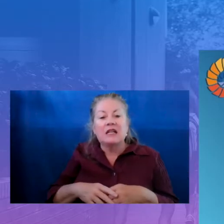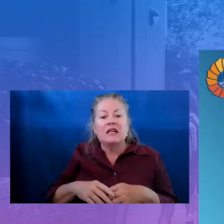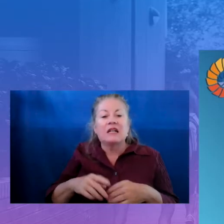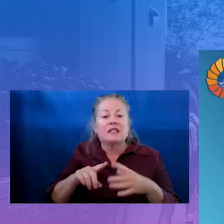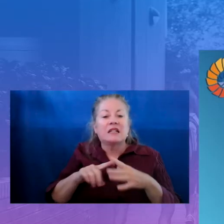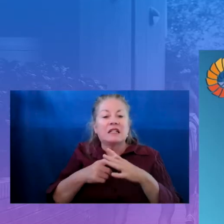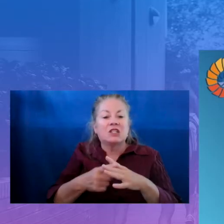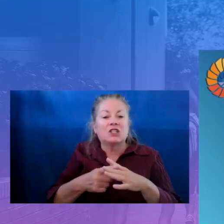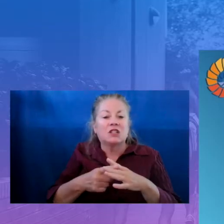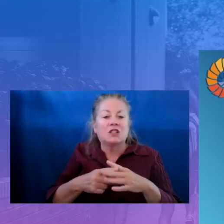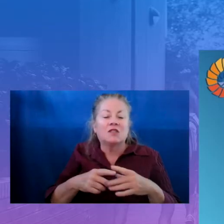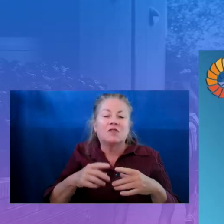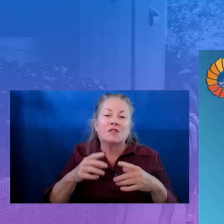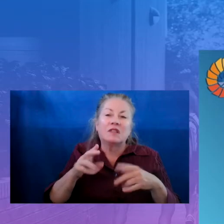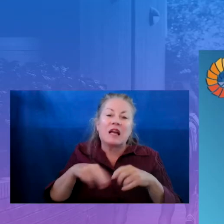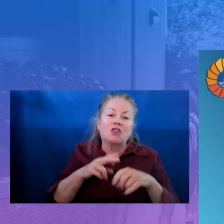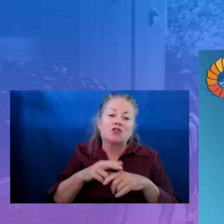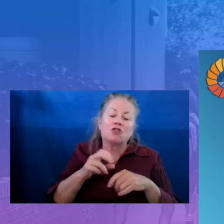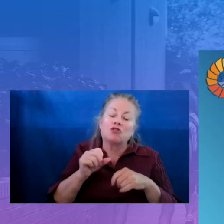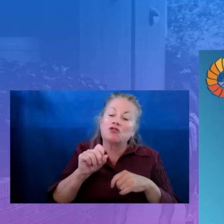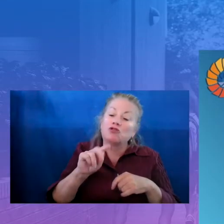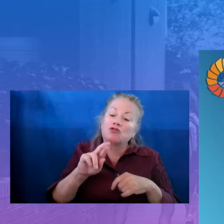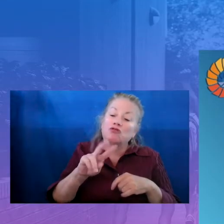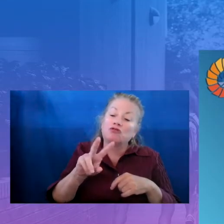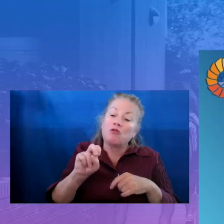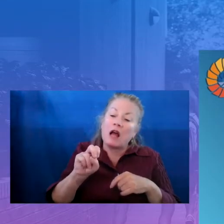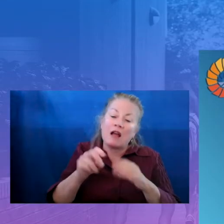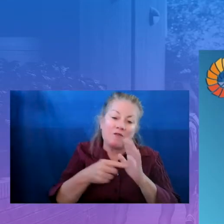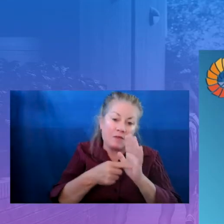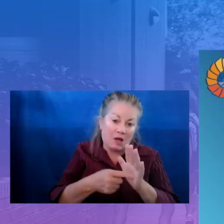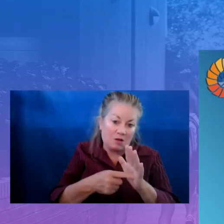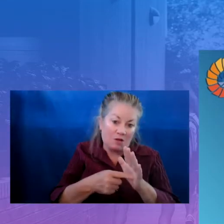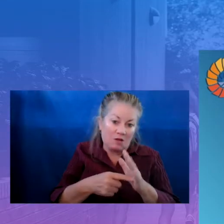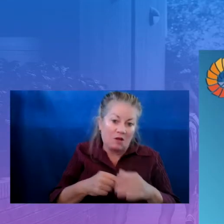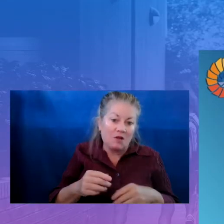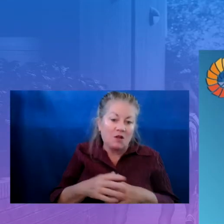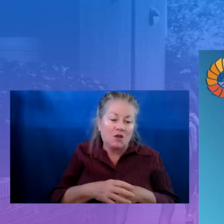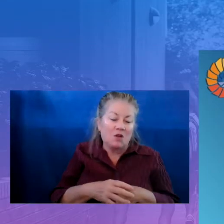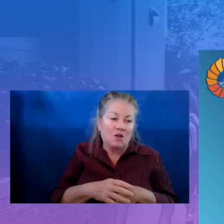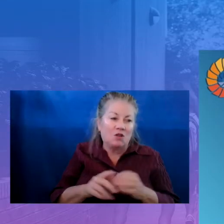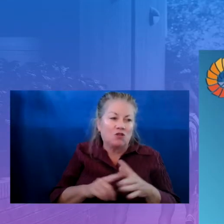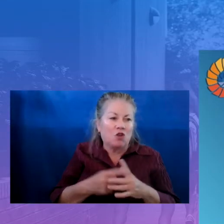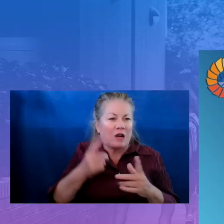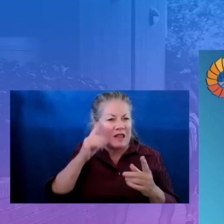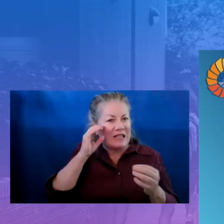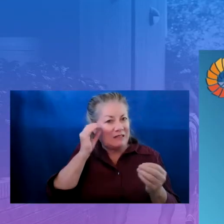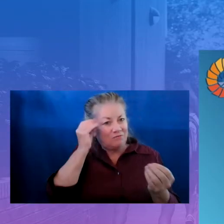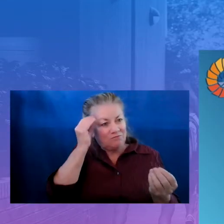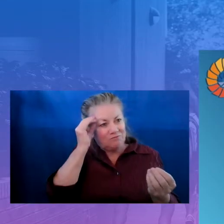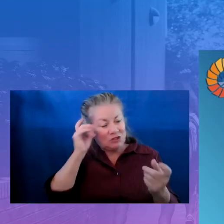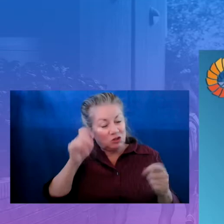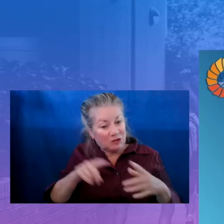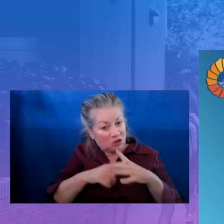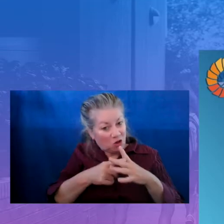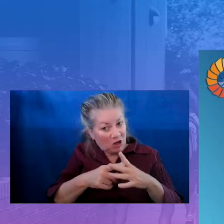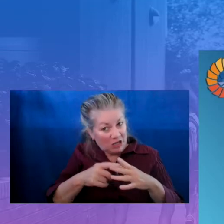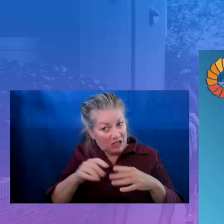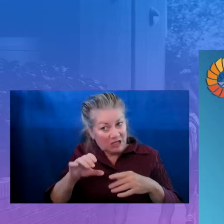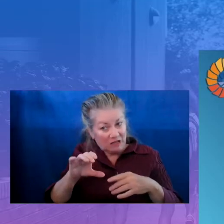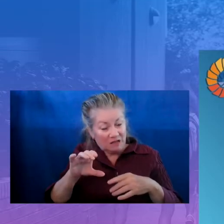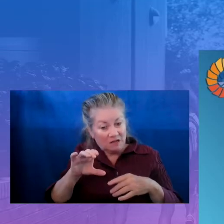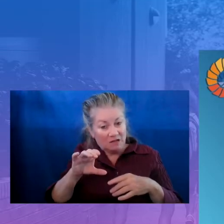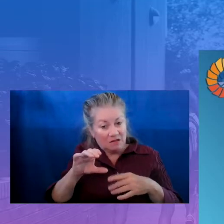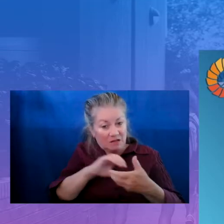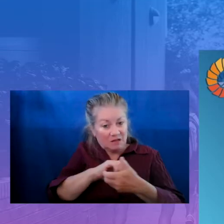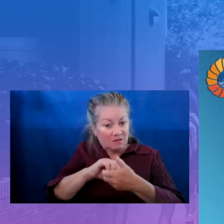And in the beginning conversations, when Stanford started thinking about should we start this collective impact model, Stanford Public